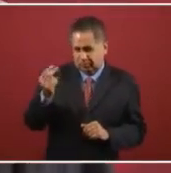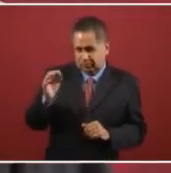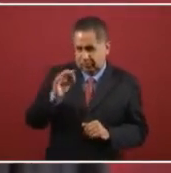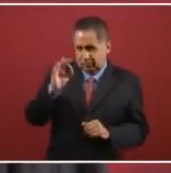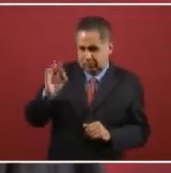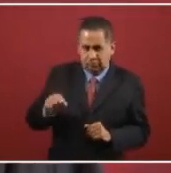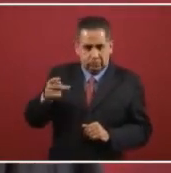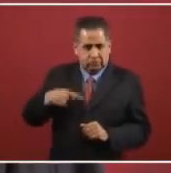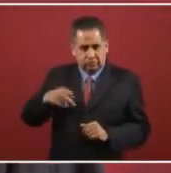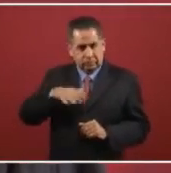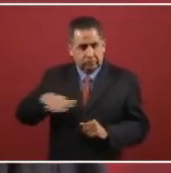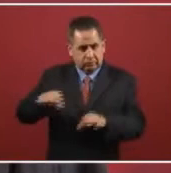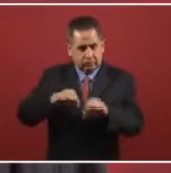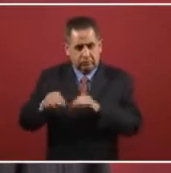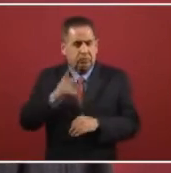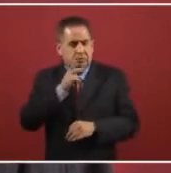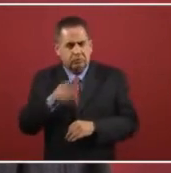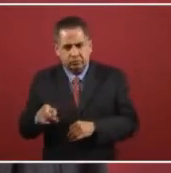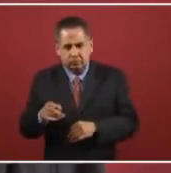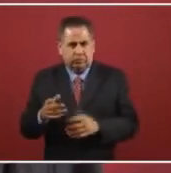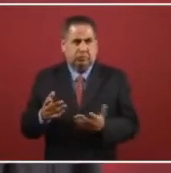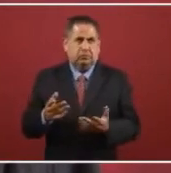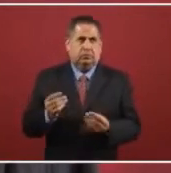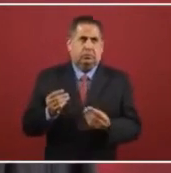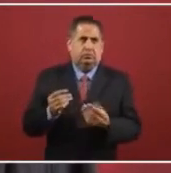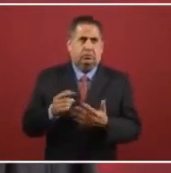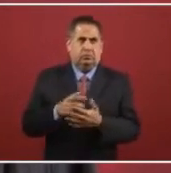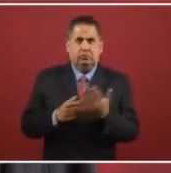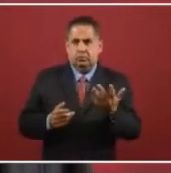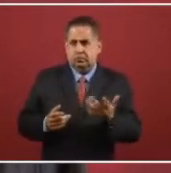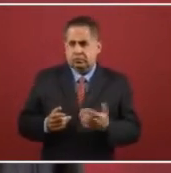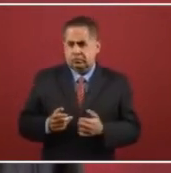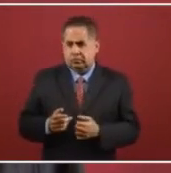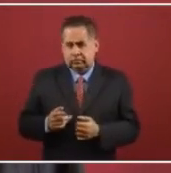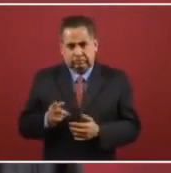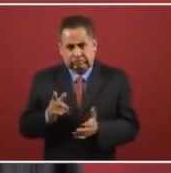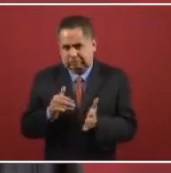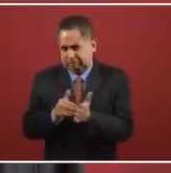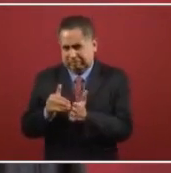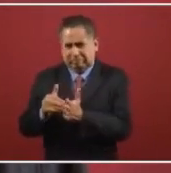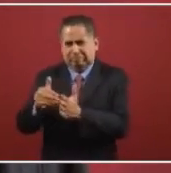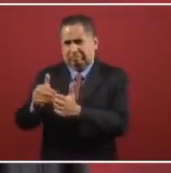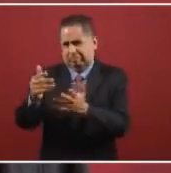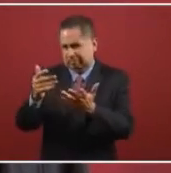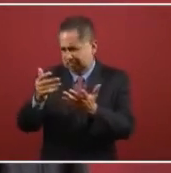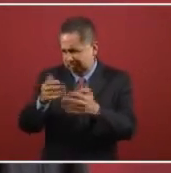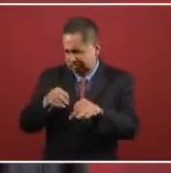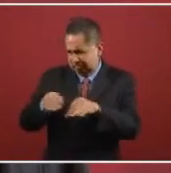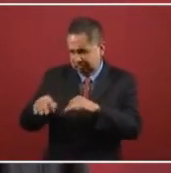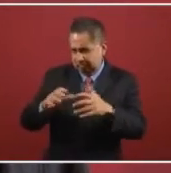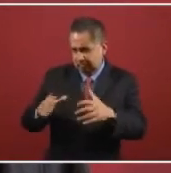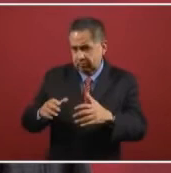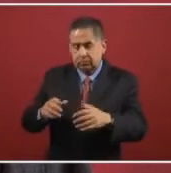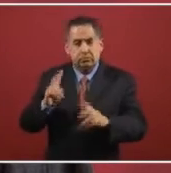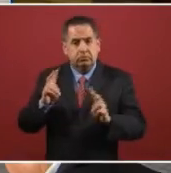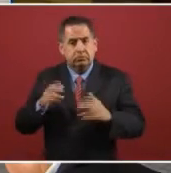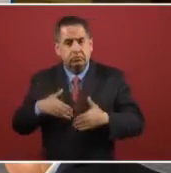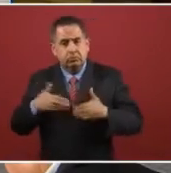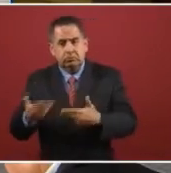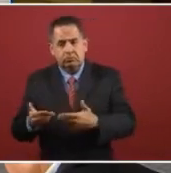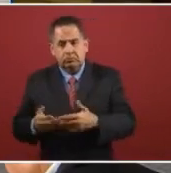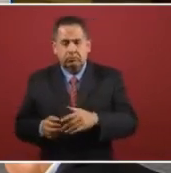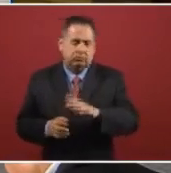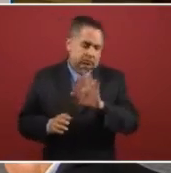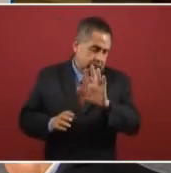of the personnel from Pemex, because we're talking about thousands of workers.